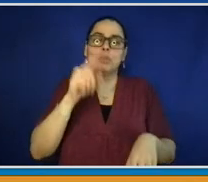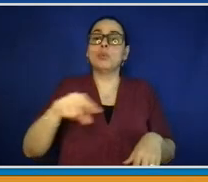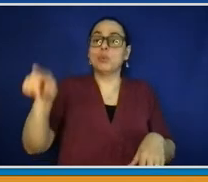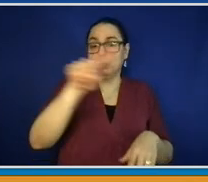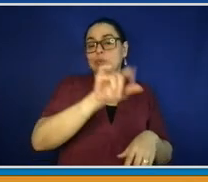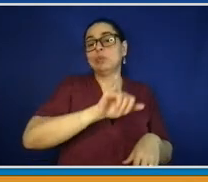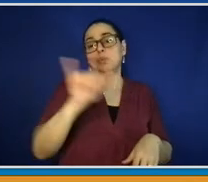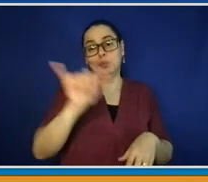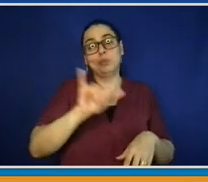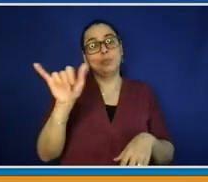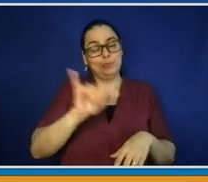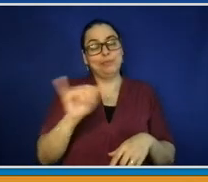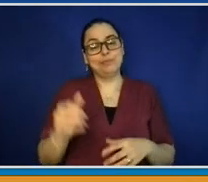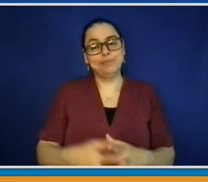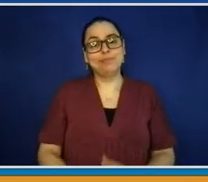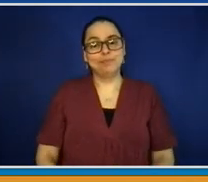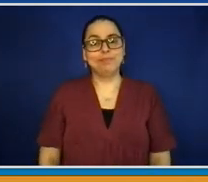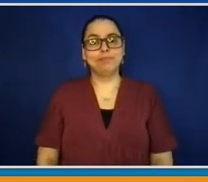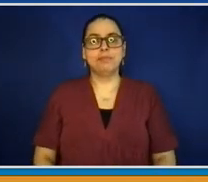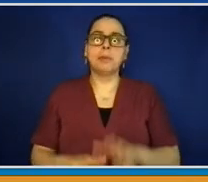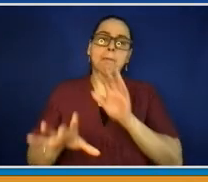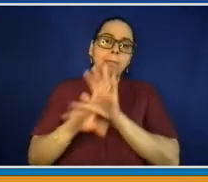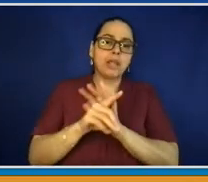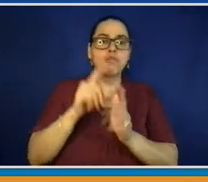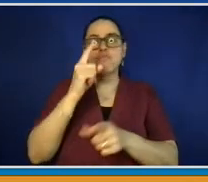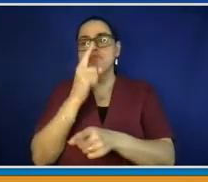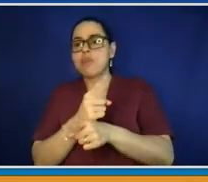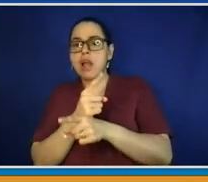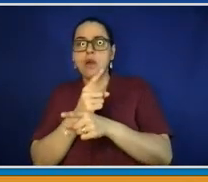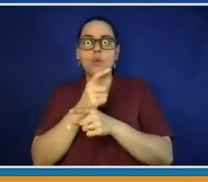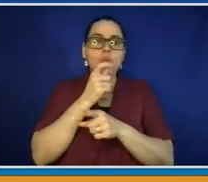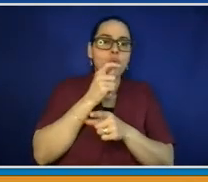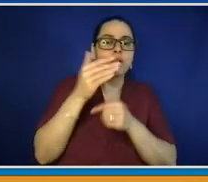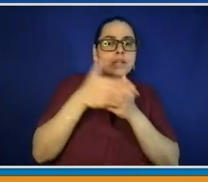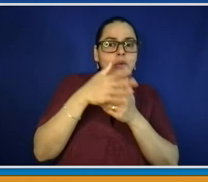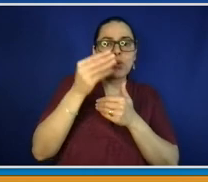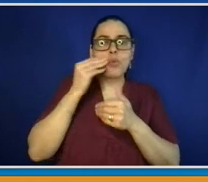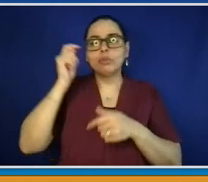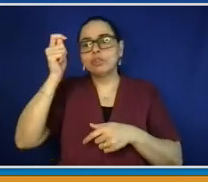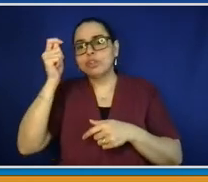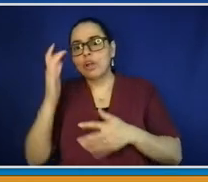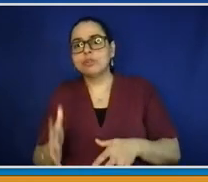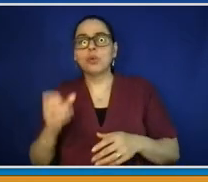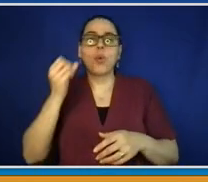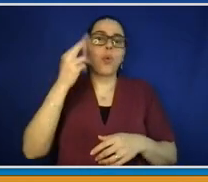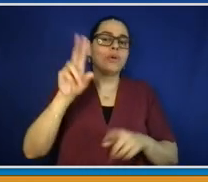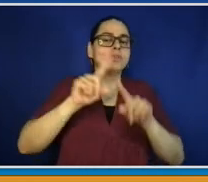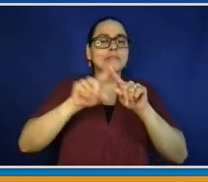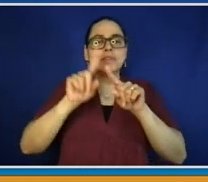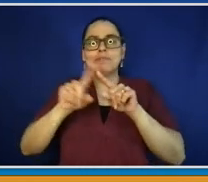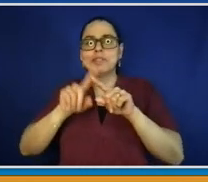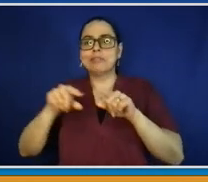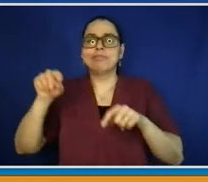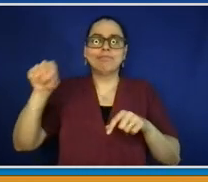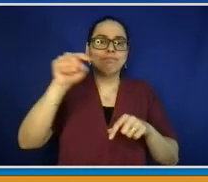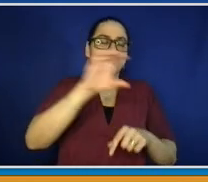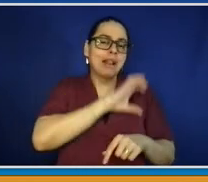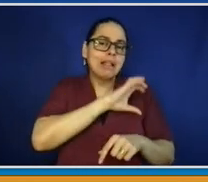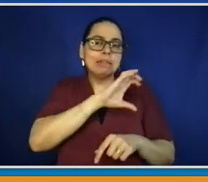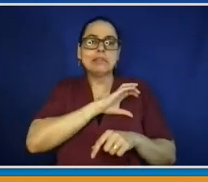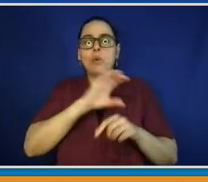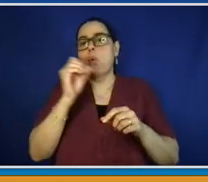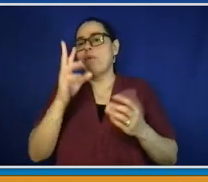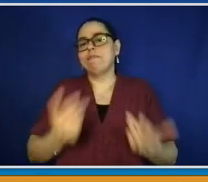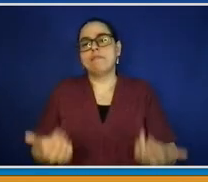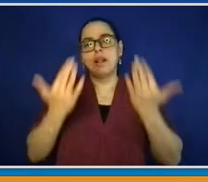registered member of the political party to vote in that particular primary. Different states have different rules. New York state, you must be